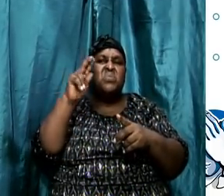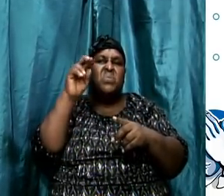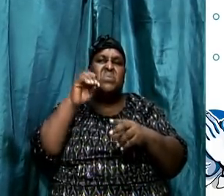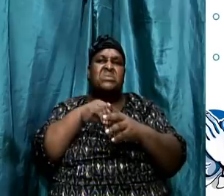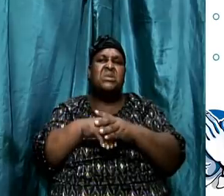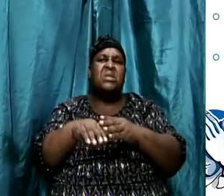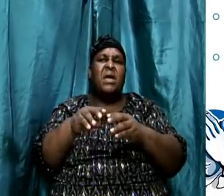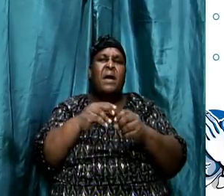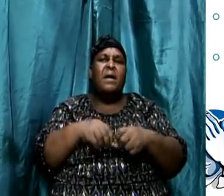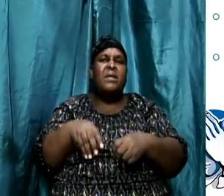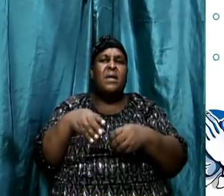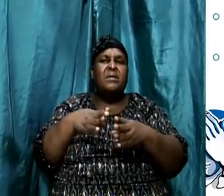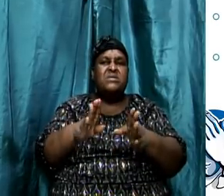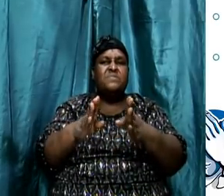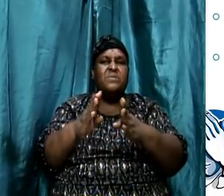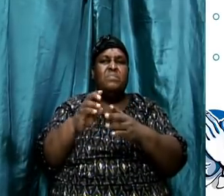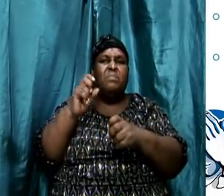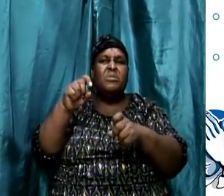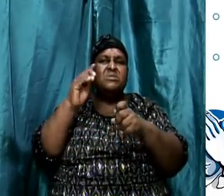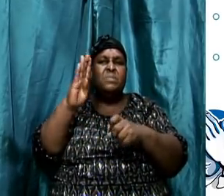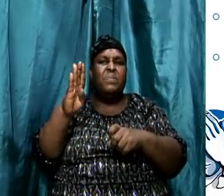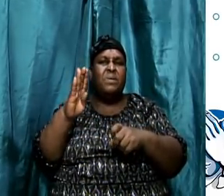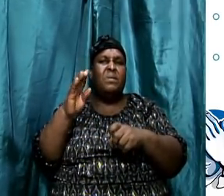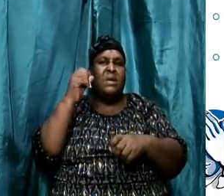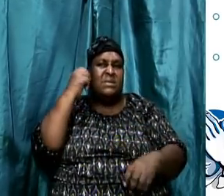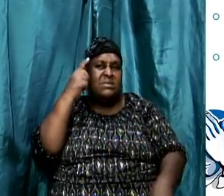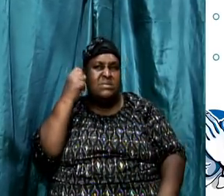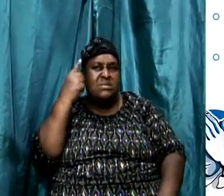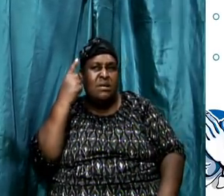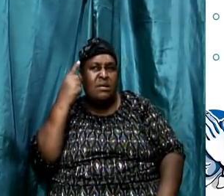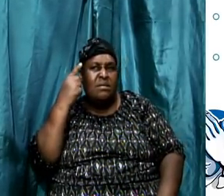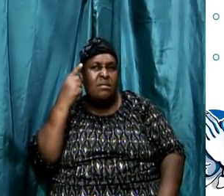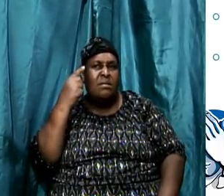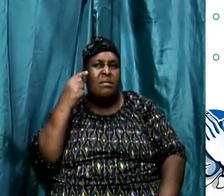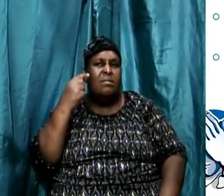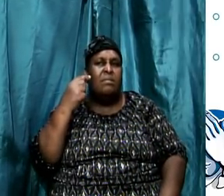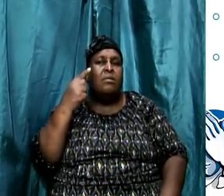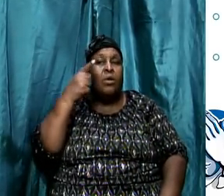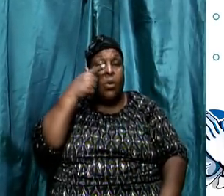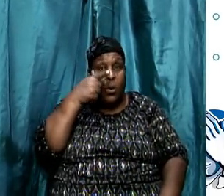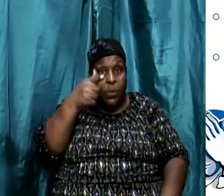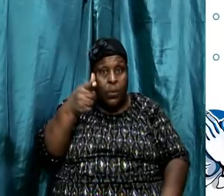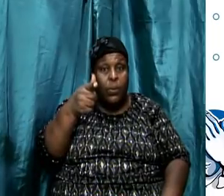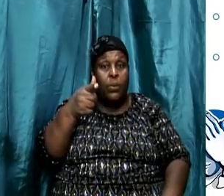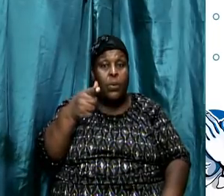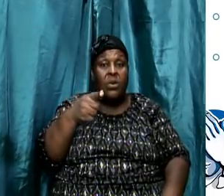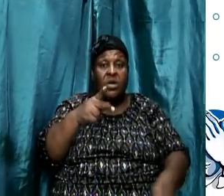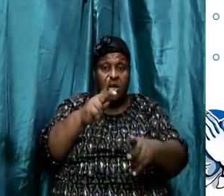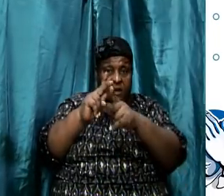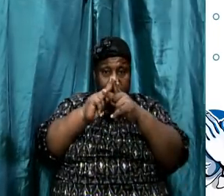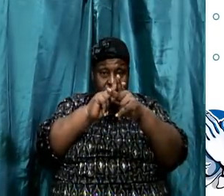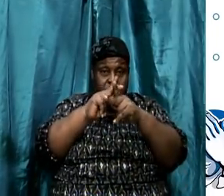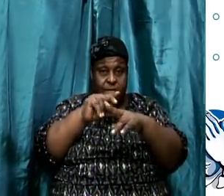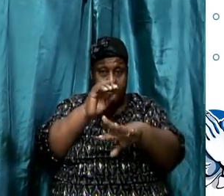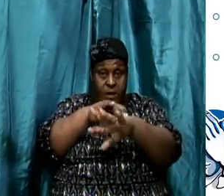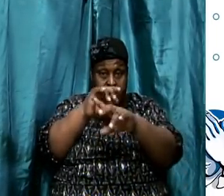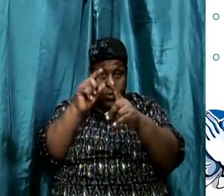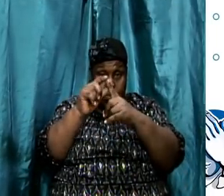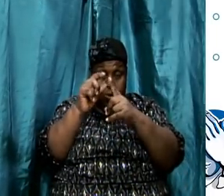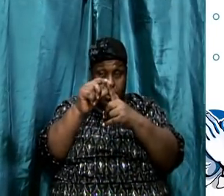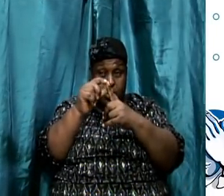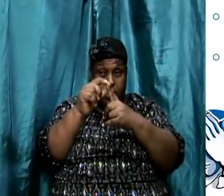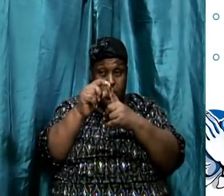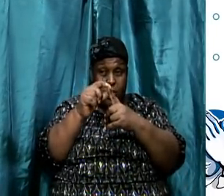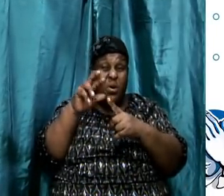remove it a little bit so we can understand. Look carefully at the words. Now you will